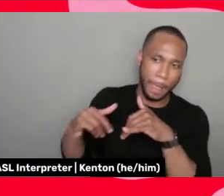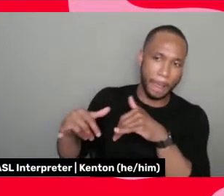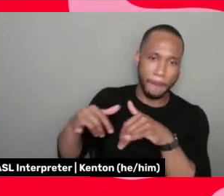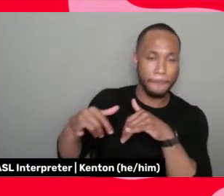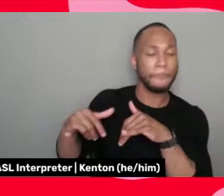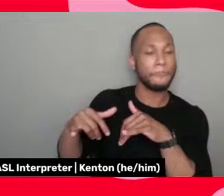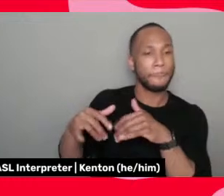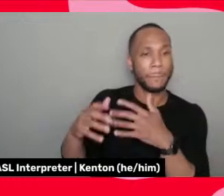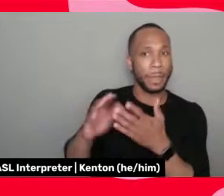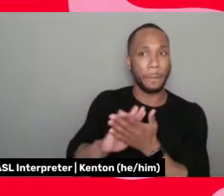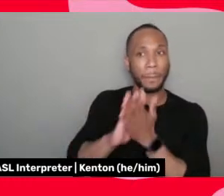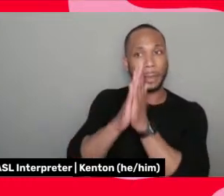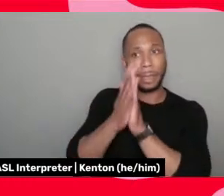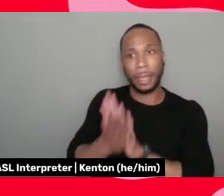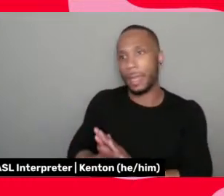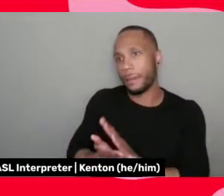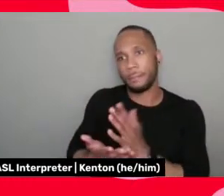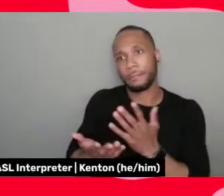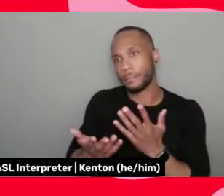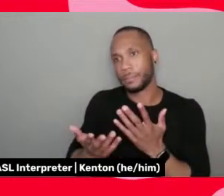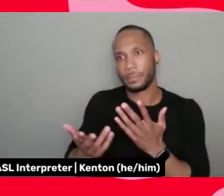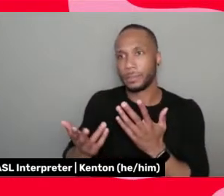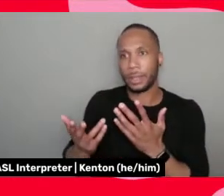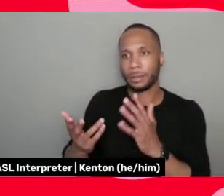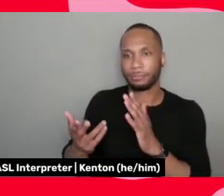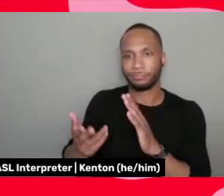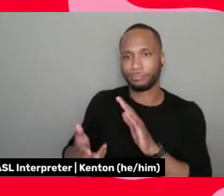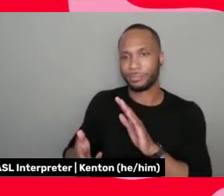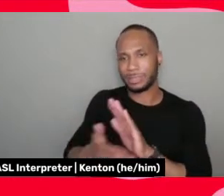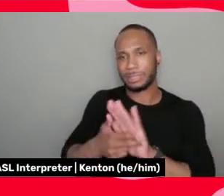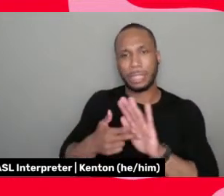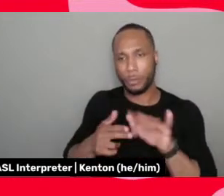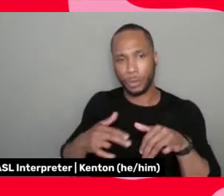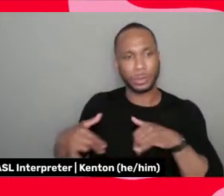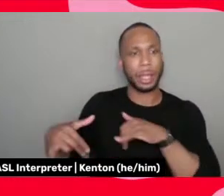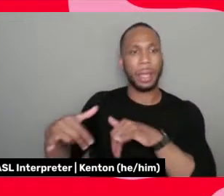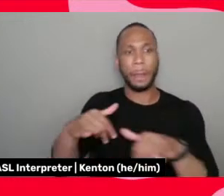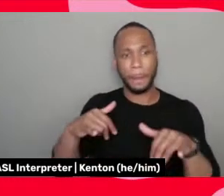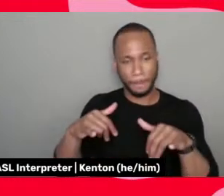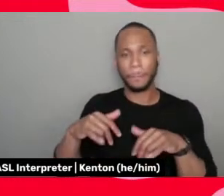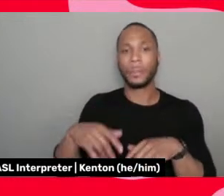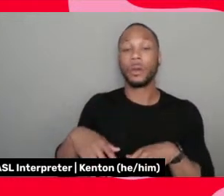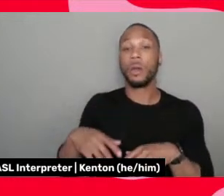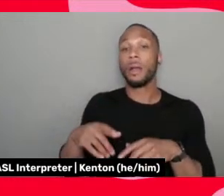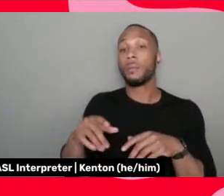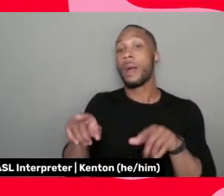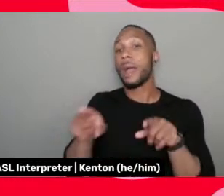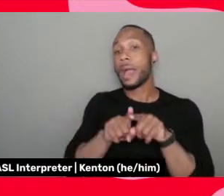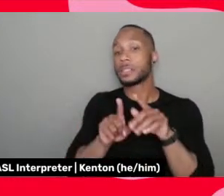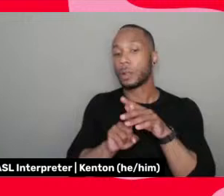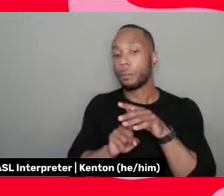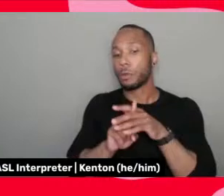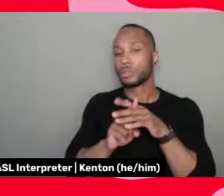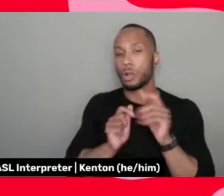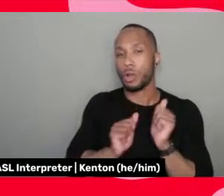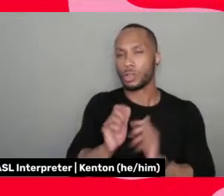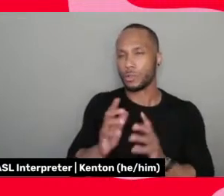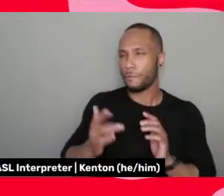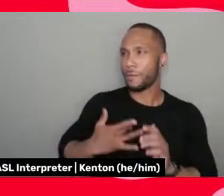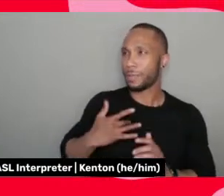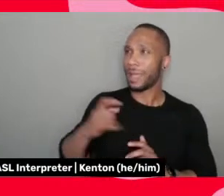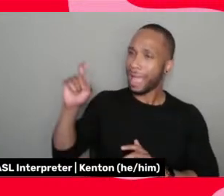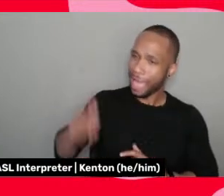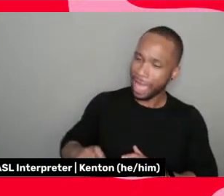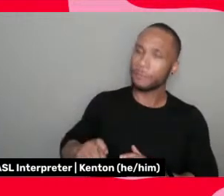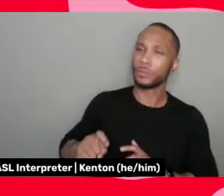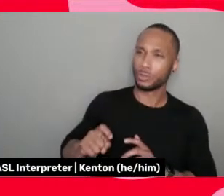that just, it became such a big stereotype or as an emerging artist, you felt like you had to tell that kind of story in